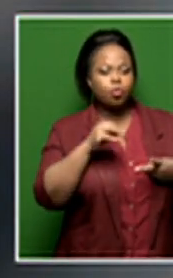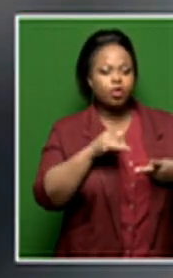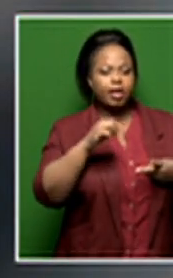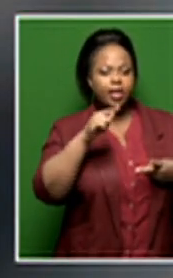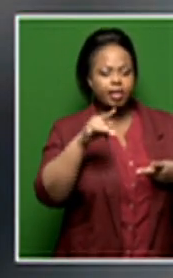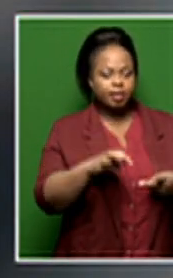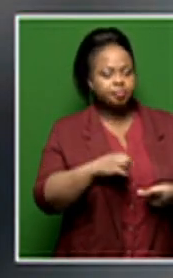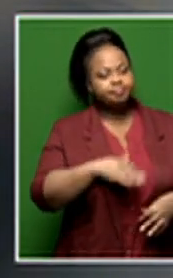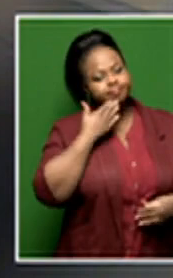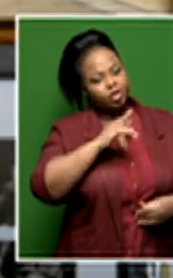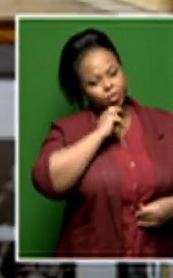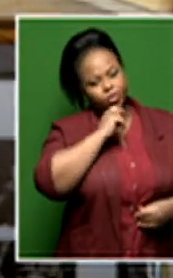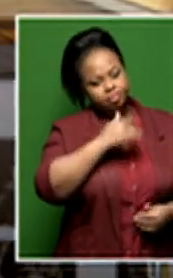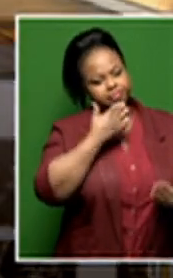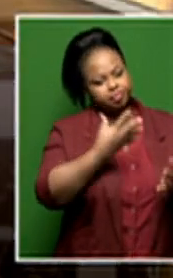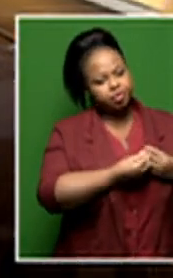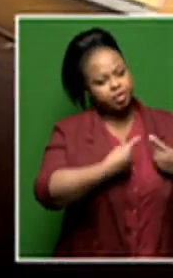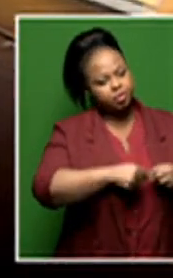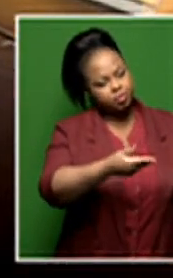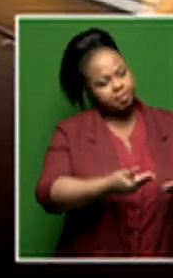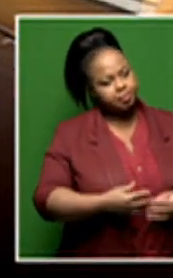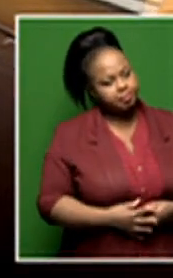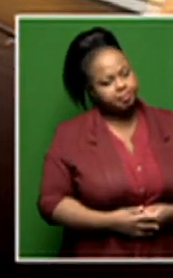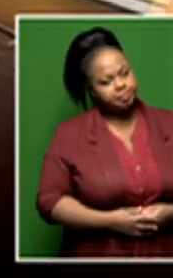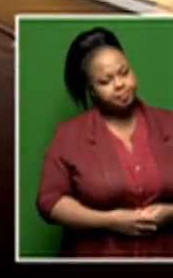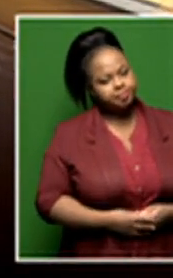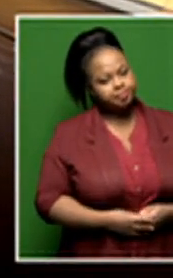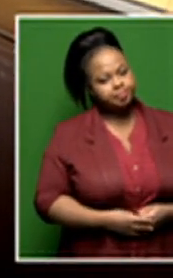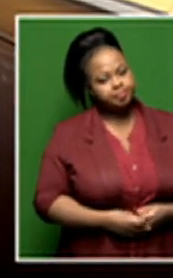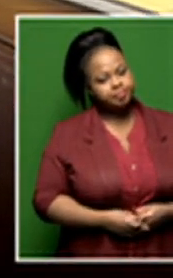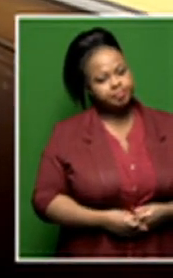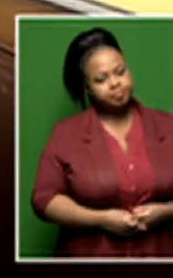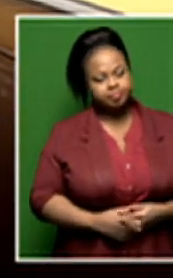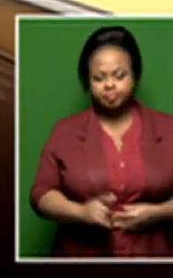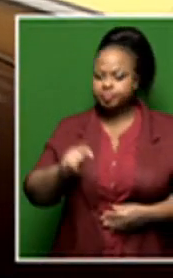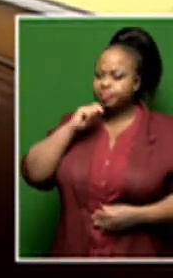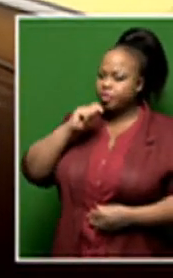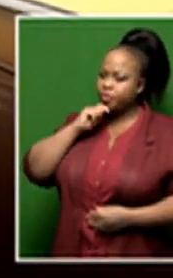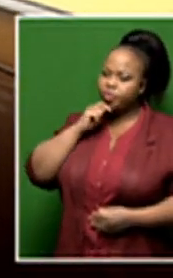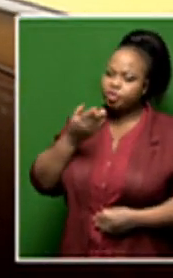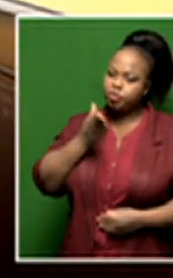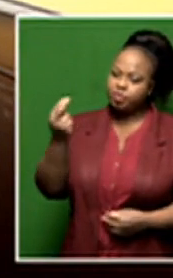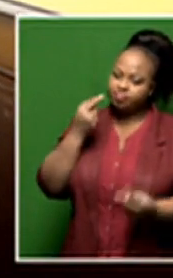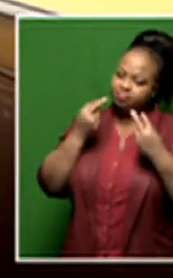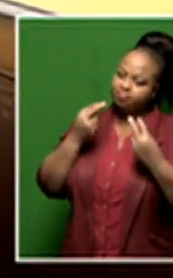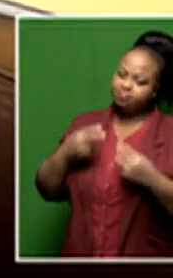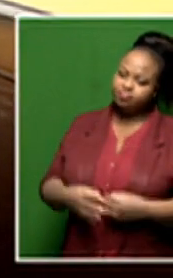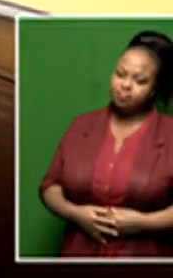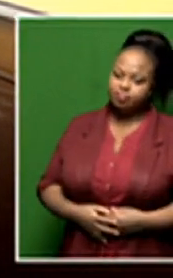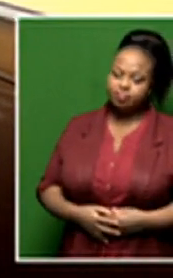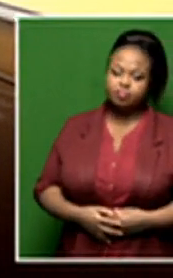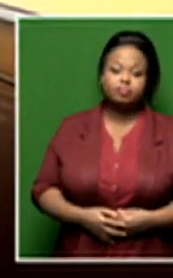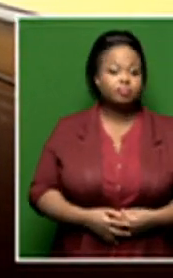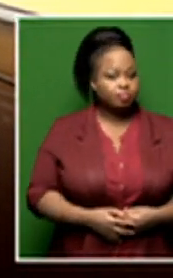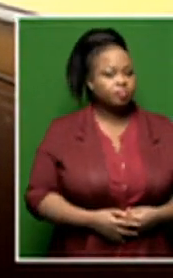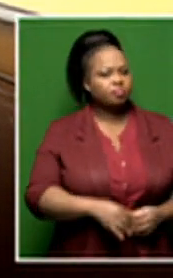Kwapeng. Mr. Kwapeng, a very good morning to you. Thanks for joining us. Welcome to Morning Live. Good morning, sir, and good morning to the viewers. Now